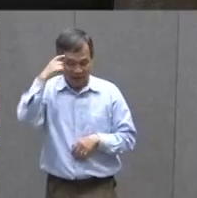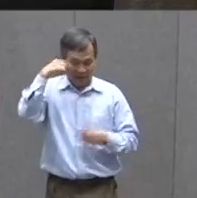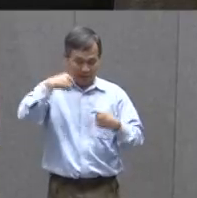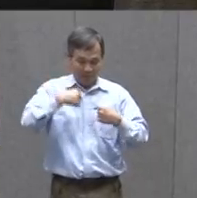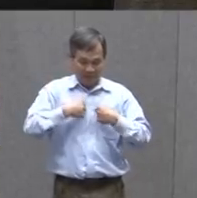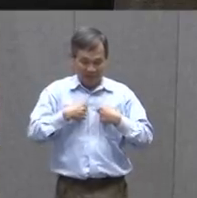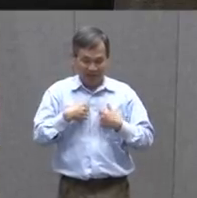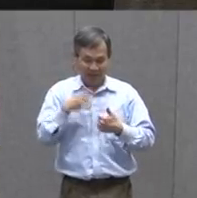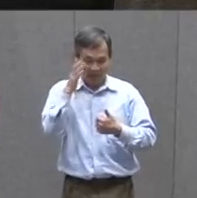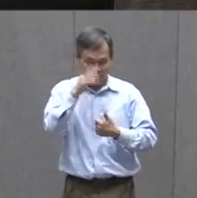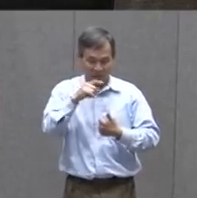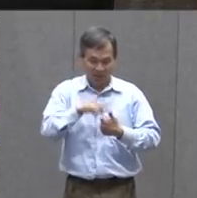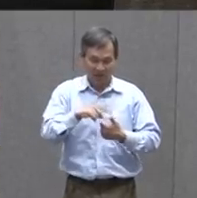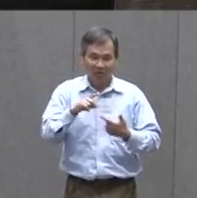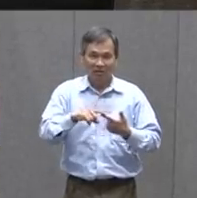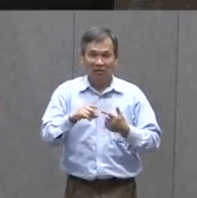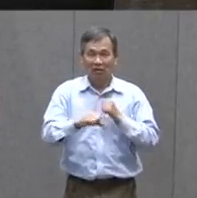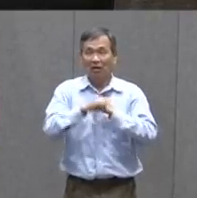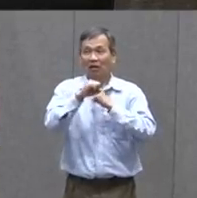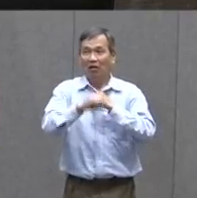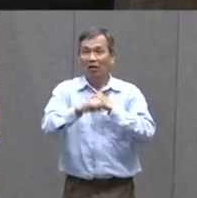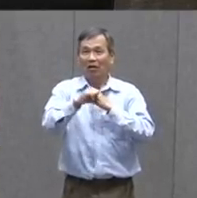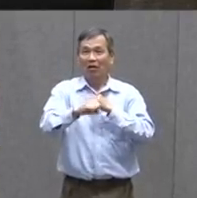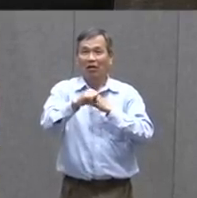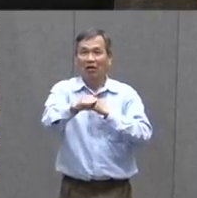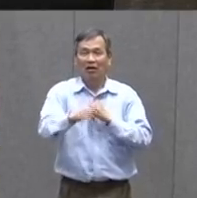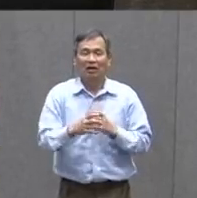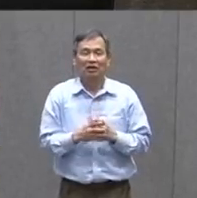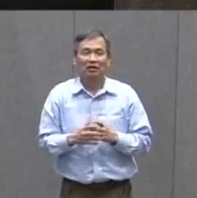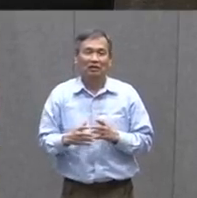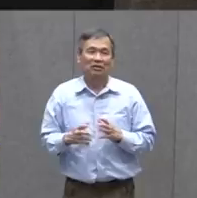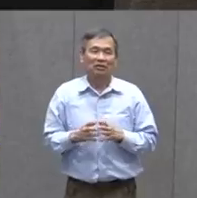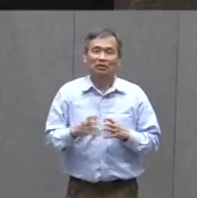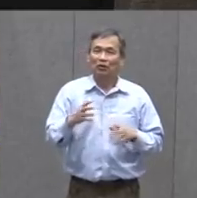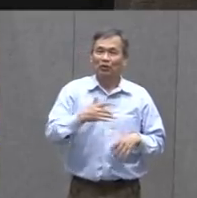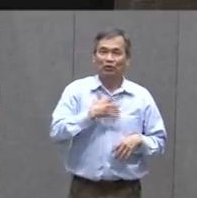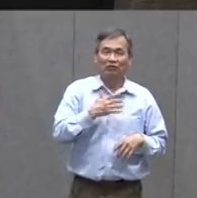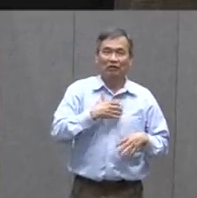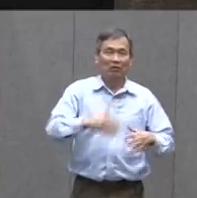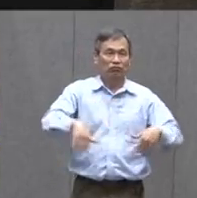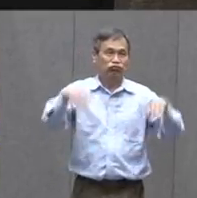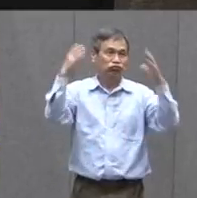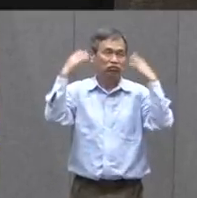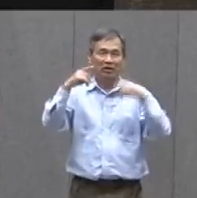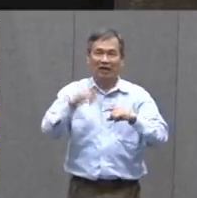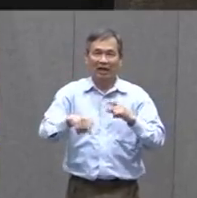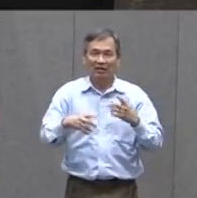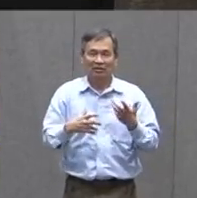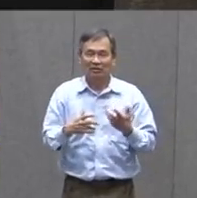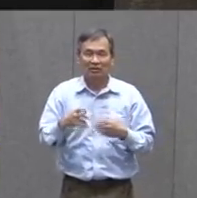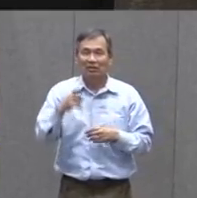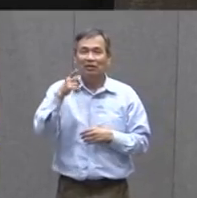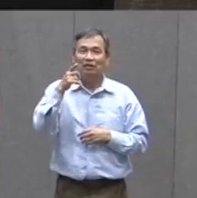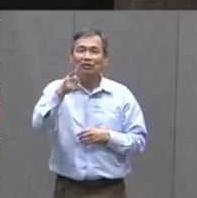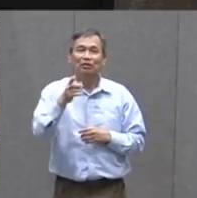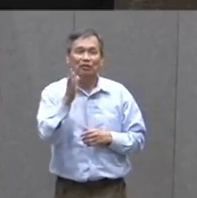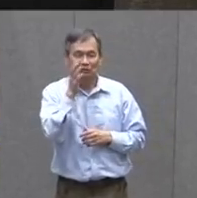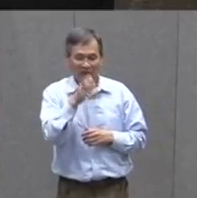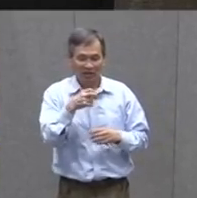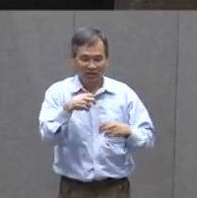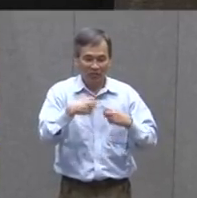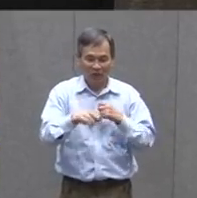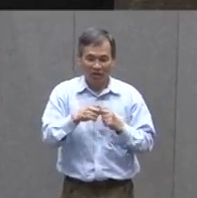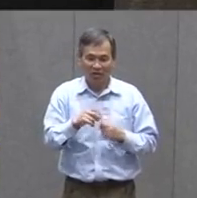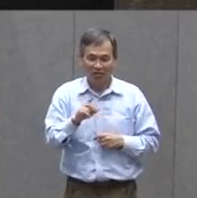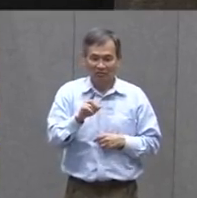Play Because You Don't Want It To Go Over And Make It So Burdensome That You Can't Do That Otherwise You're Going To Have Problems